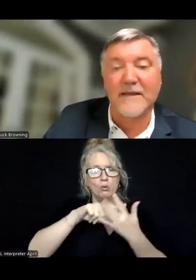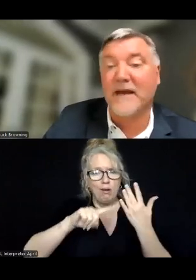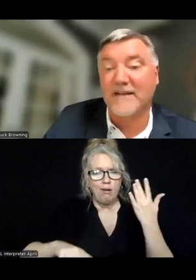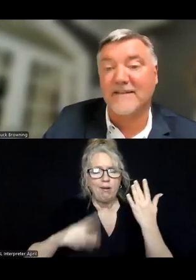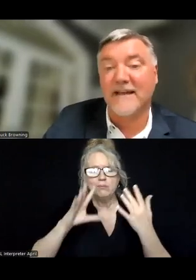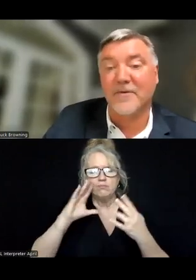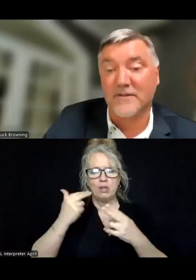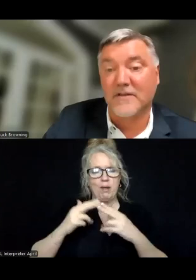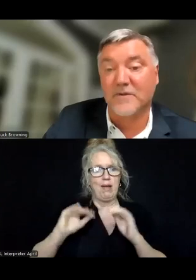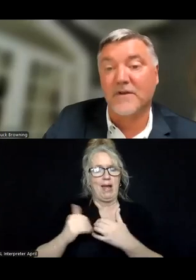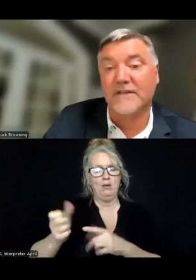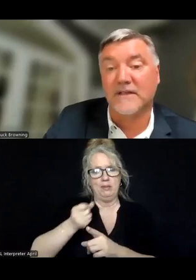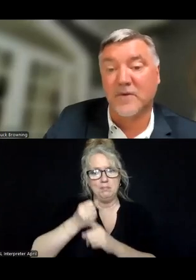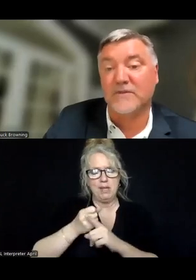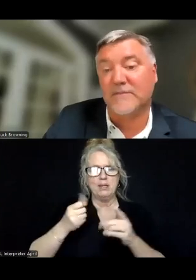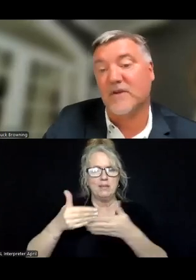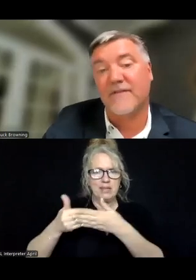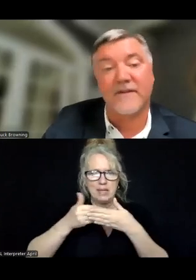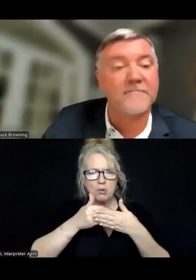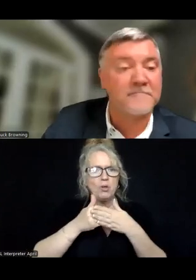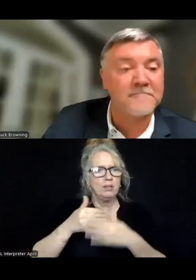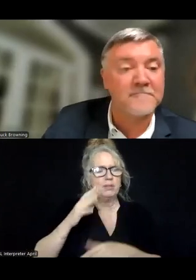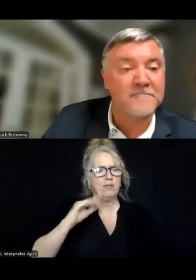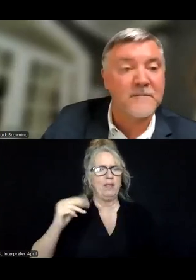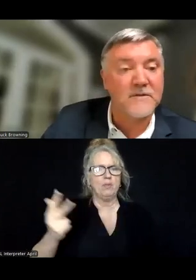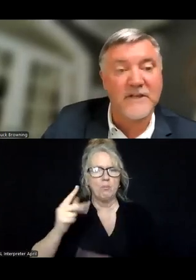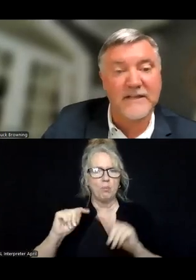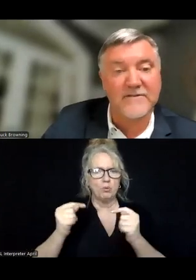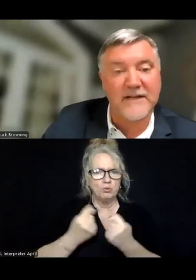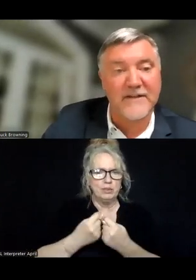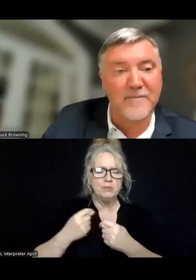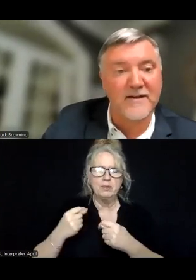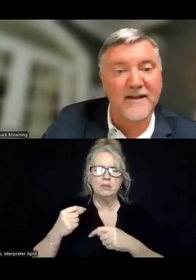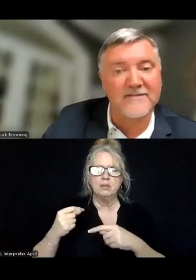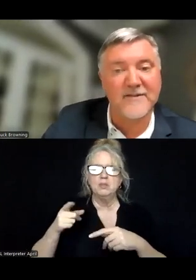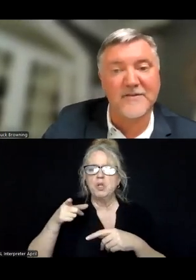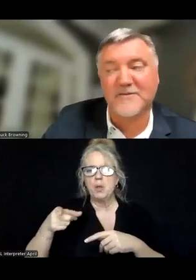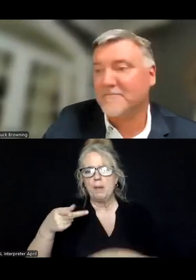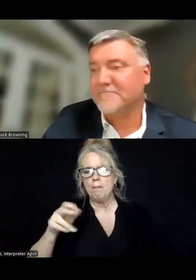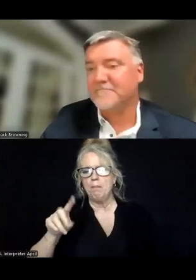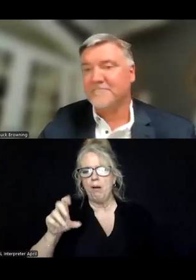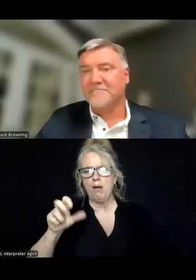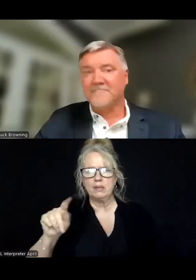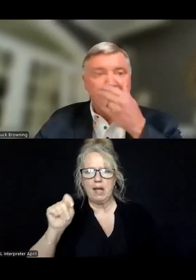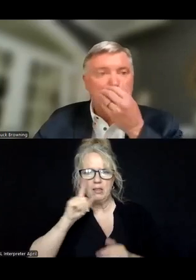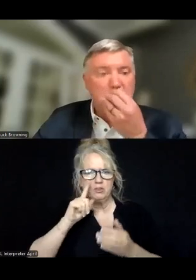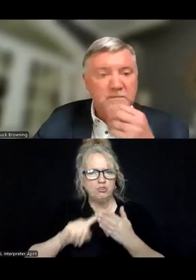impacts in neighborhoods and communities that mobile teams are having. So check out, check out that podcast on the news.